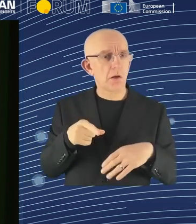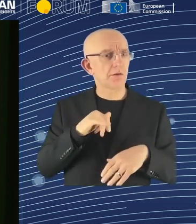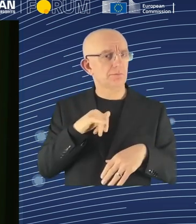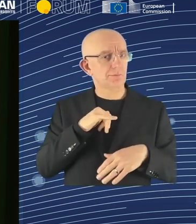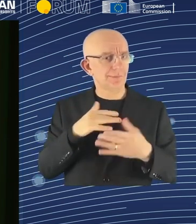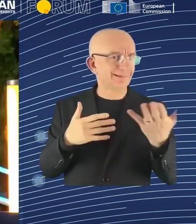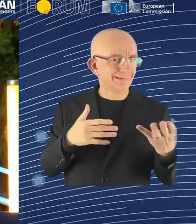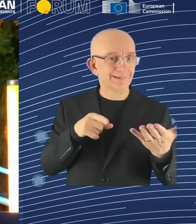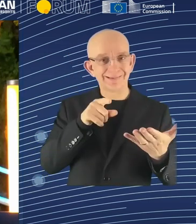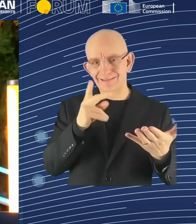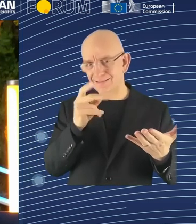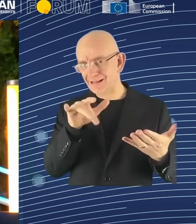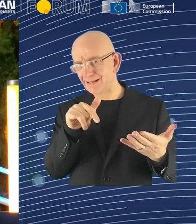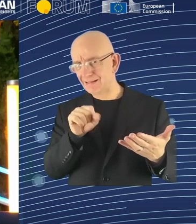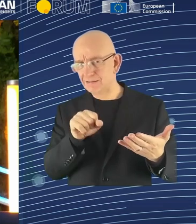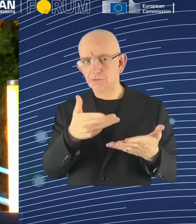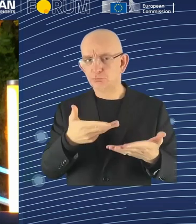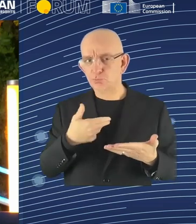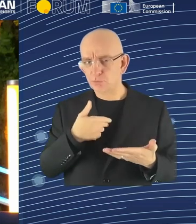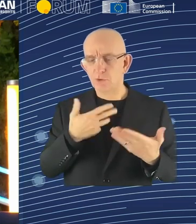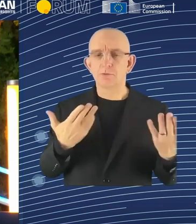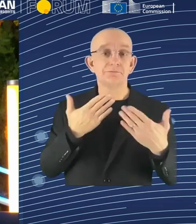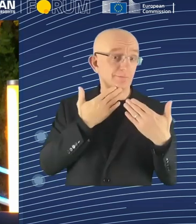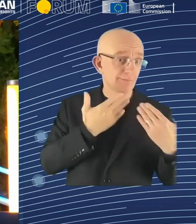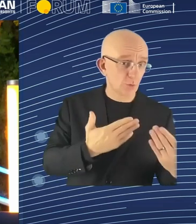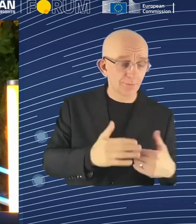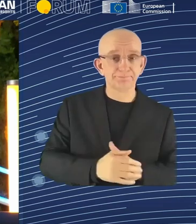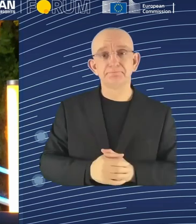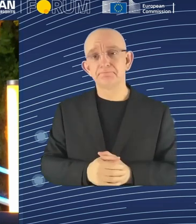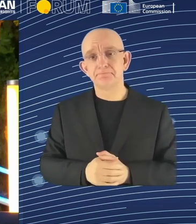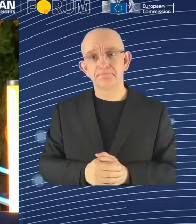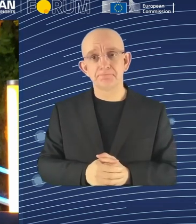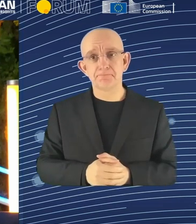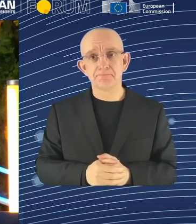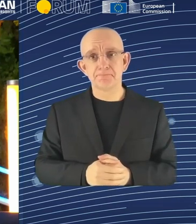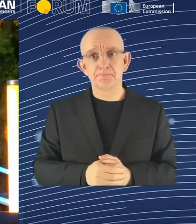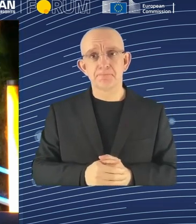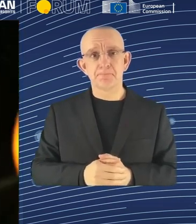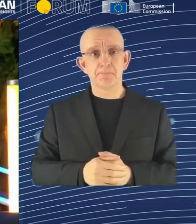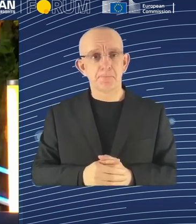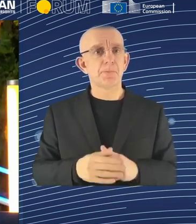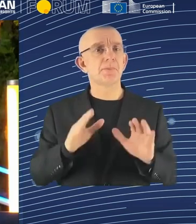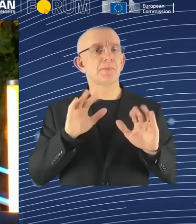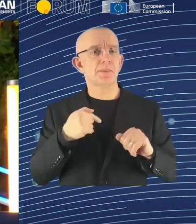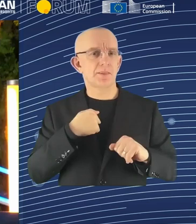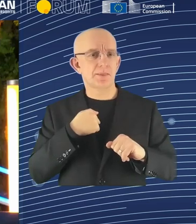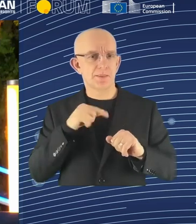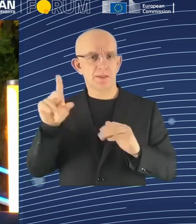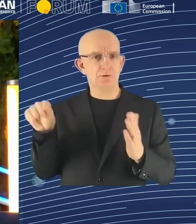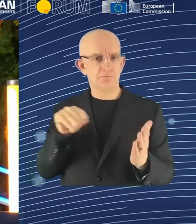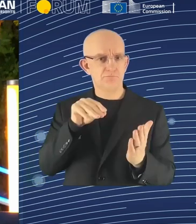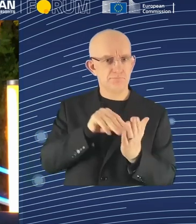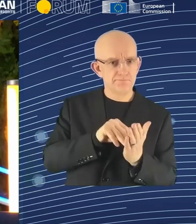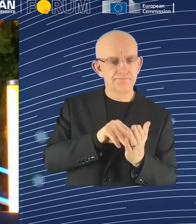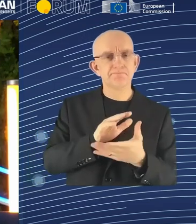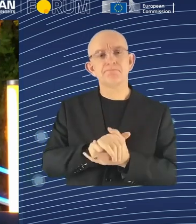Thank you very much. I will keep this comment and this thought here, and that's how we're going to wrap it up because I am running out of time and we've got to be